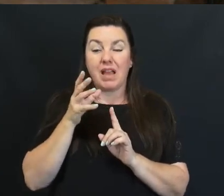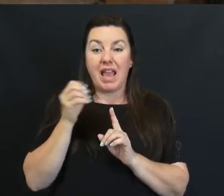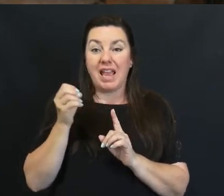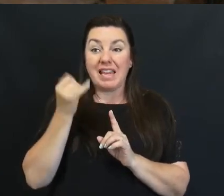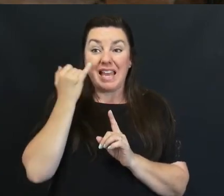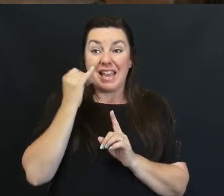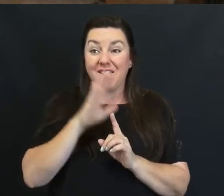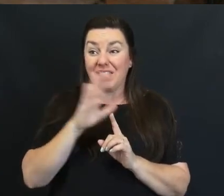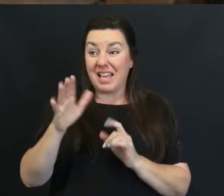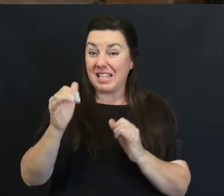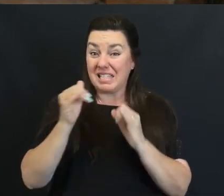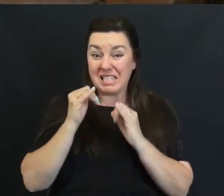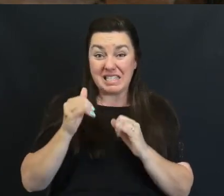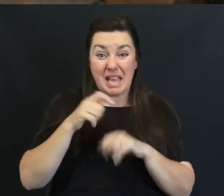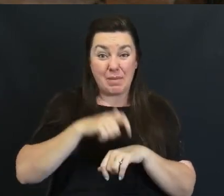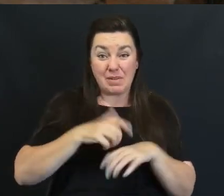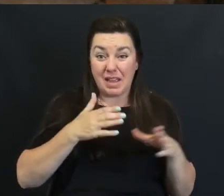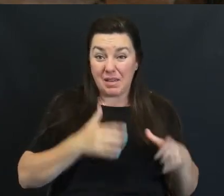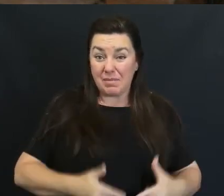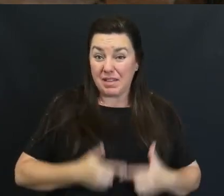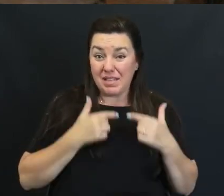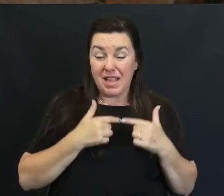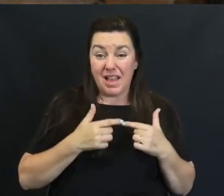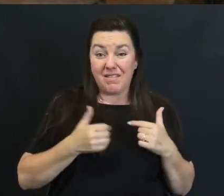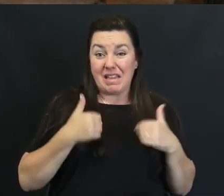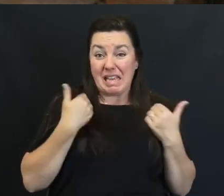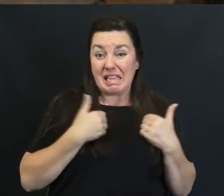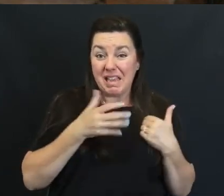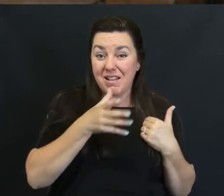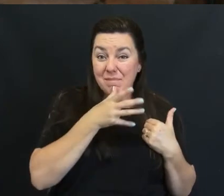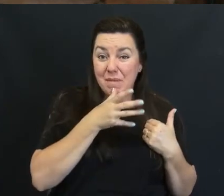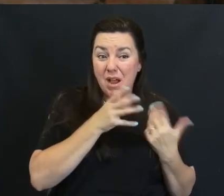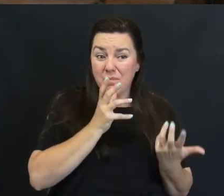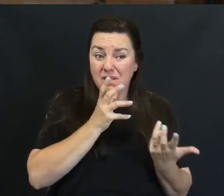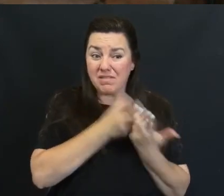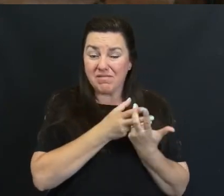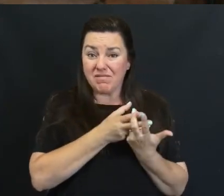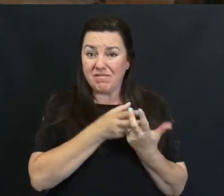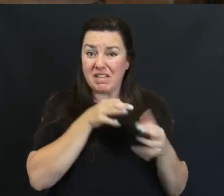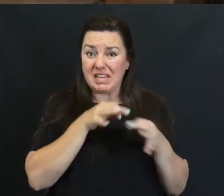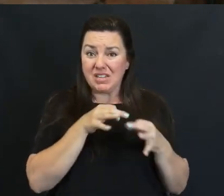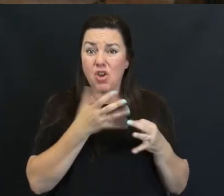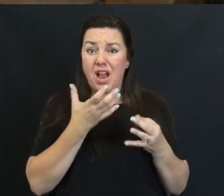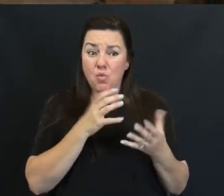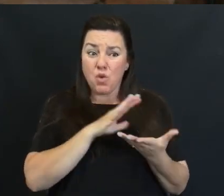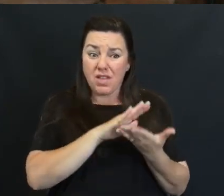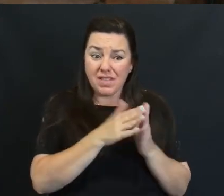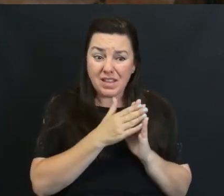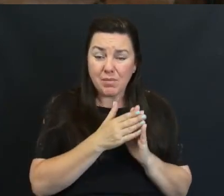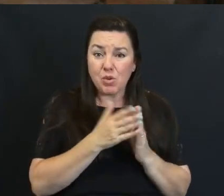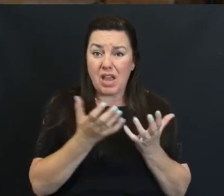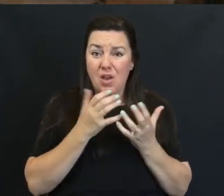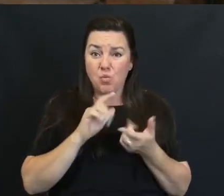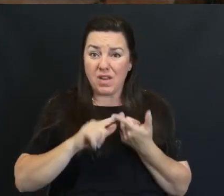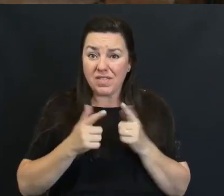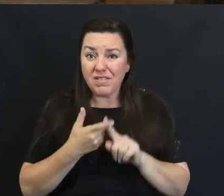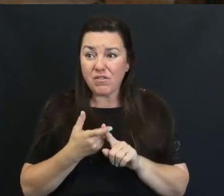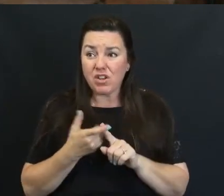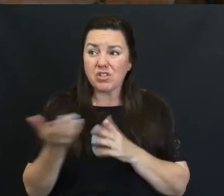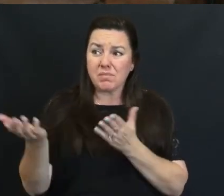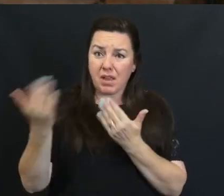Those Younger Years And You're A Mom Who This Group Fits Your Description And You Want That Community And Those Friendships